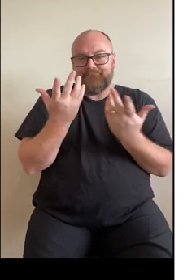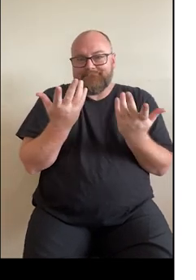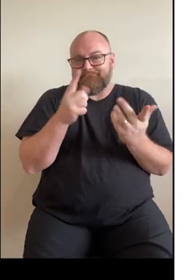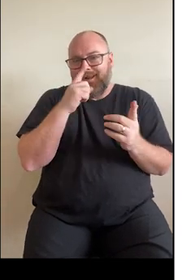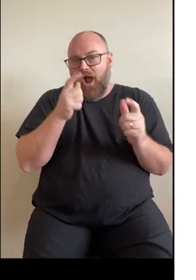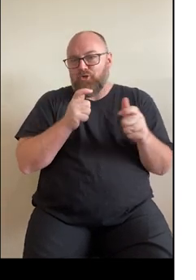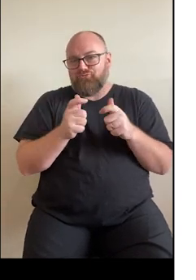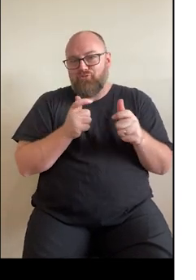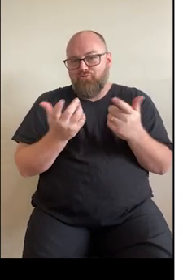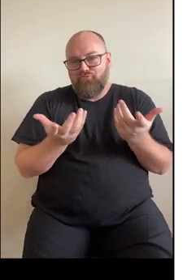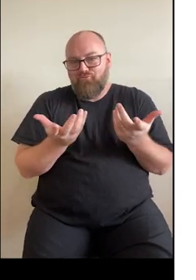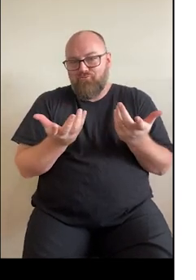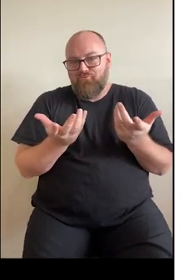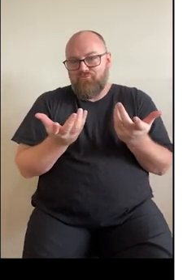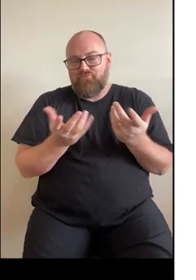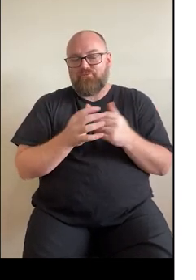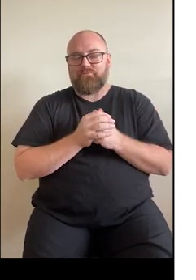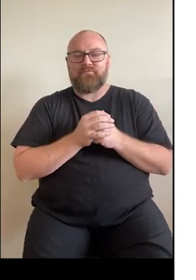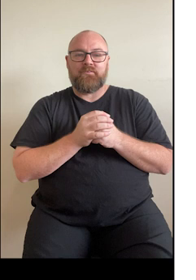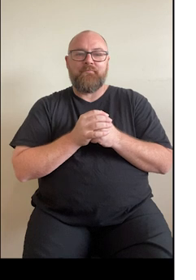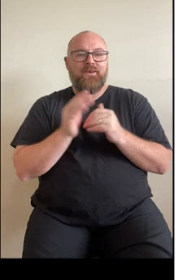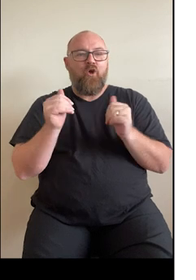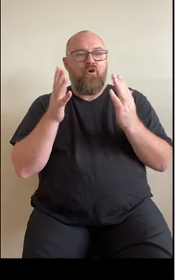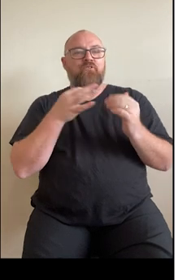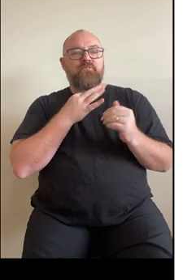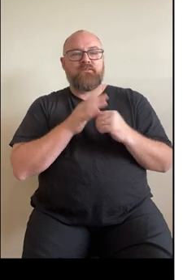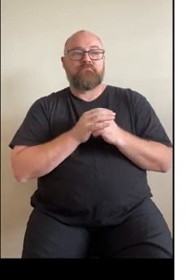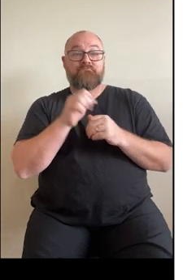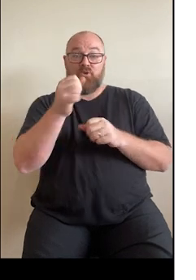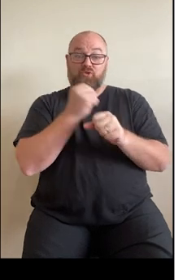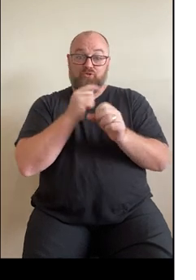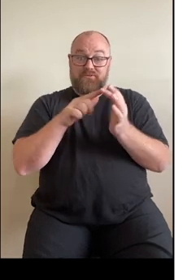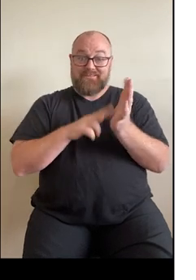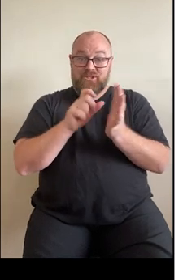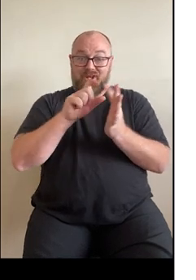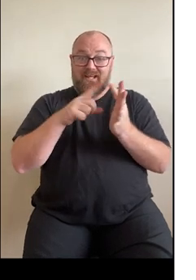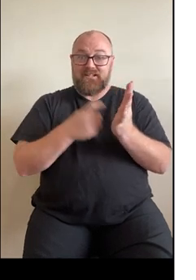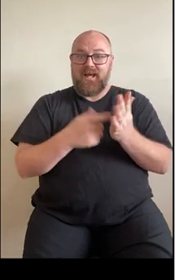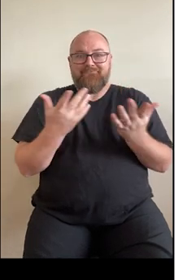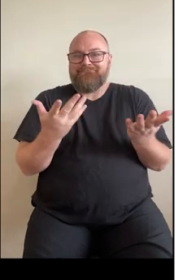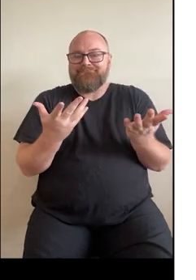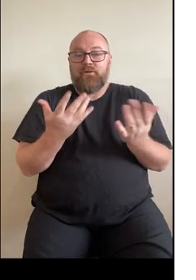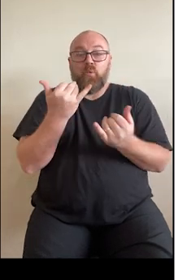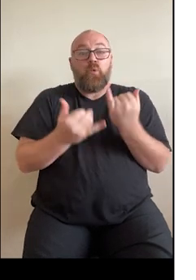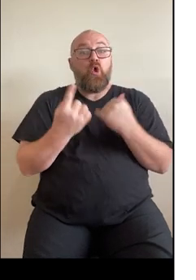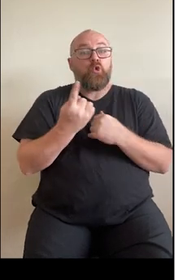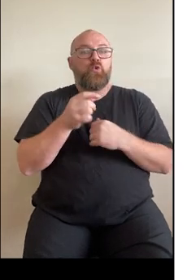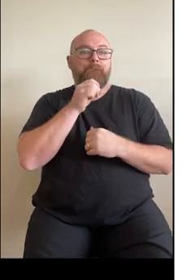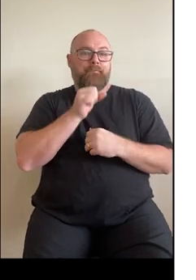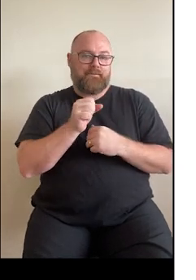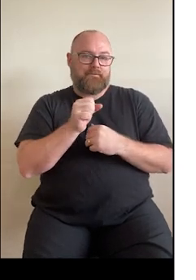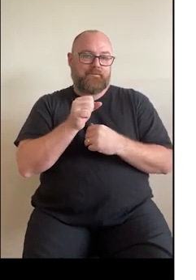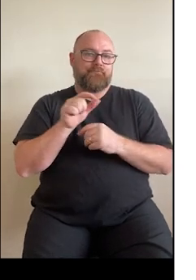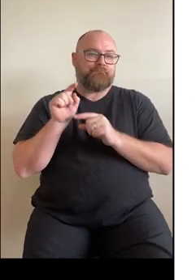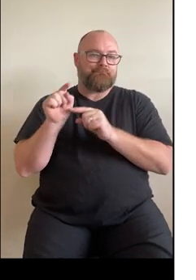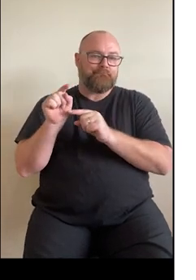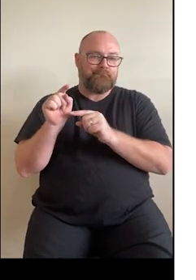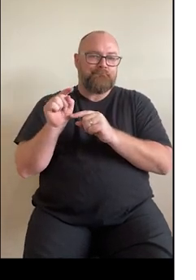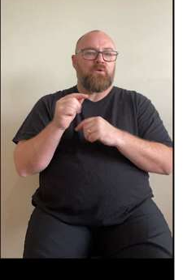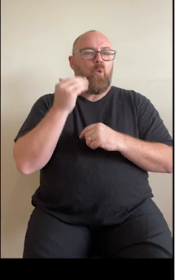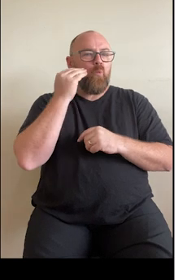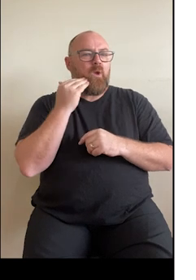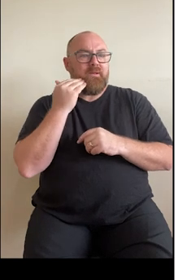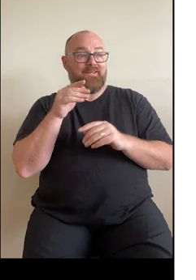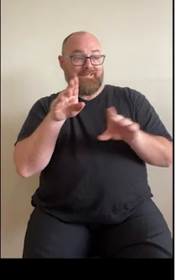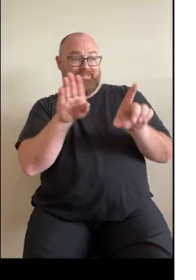older, your risk of heart disease increases. Your gender, typically men are at high risk of heart disease relative to women of